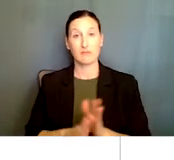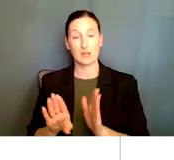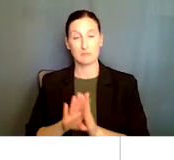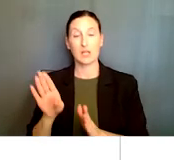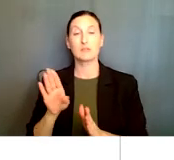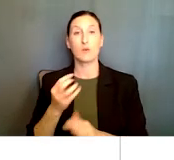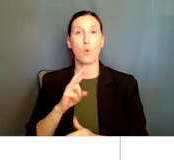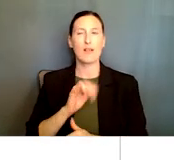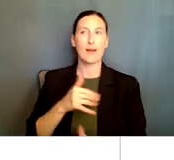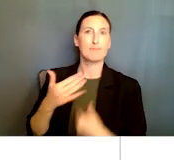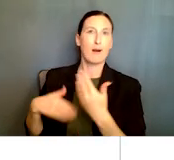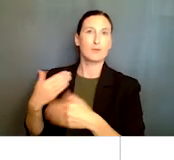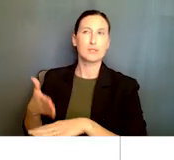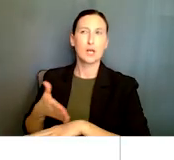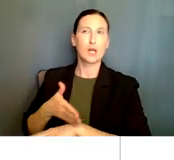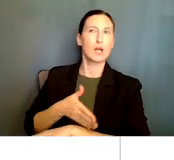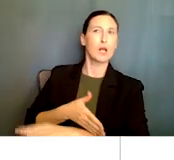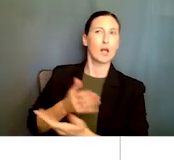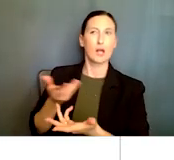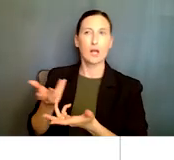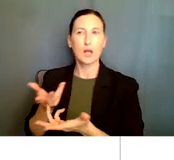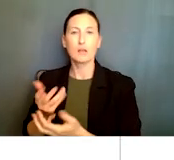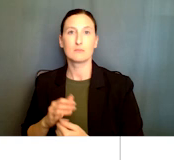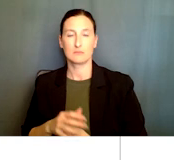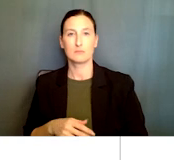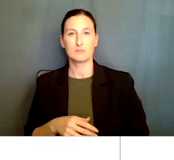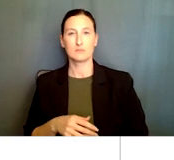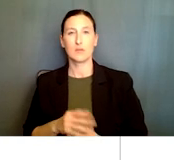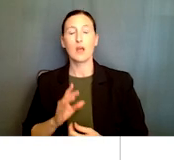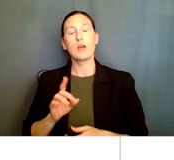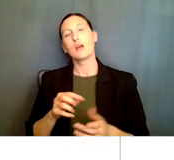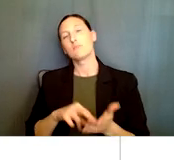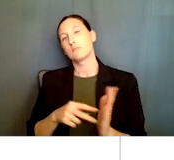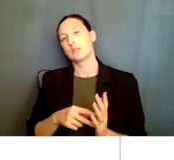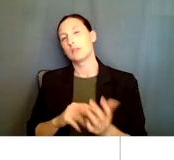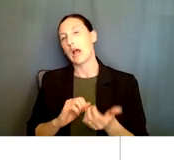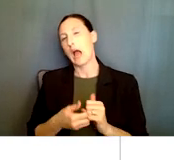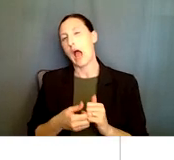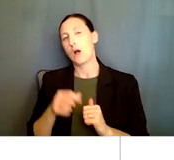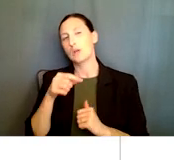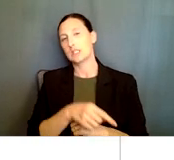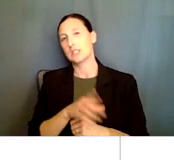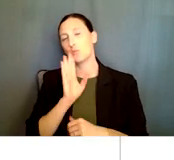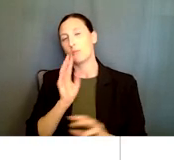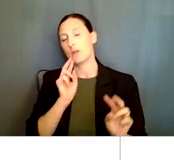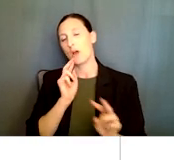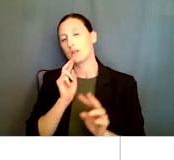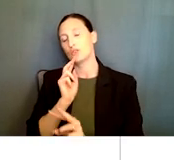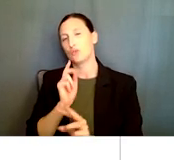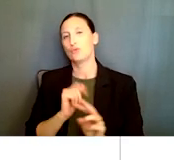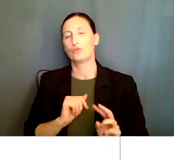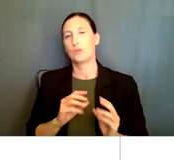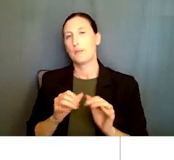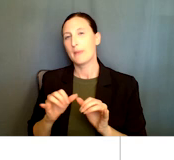the progress of the particular project. In other words, how these technical milestones are going to be monitored, measured,